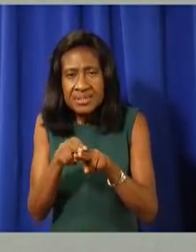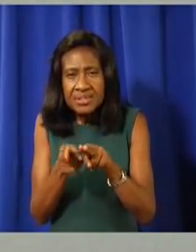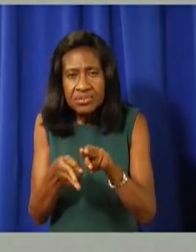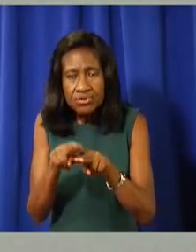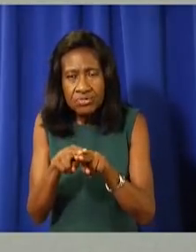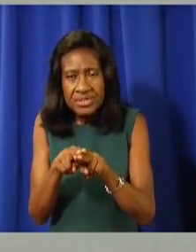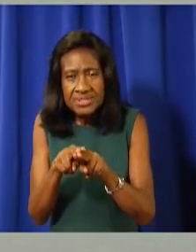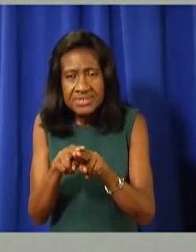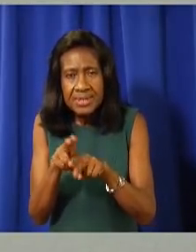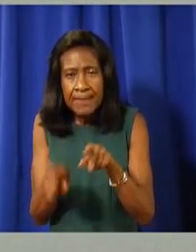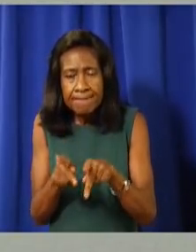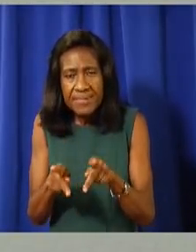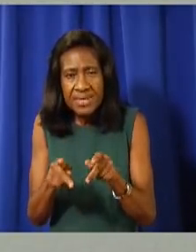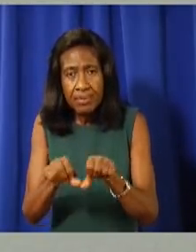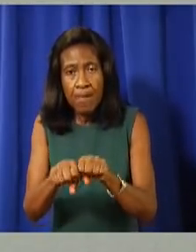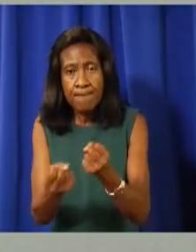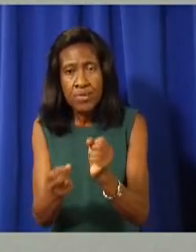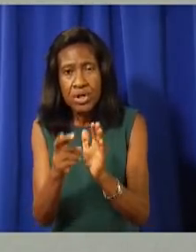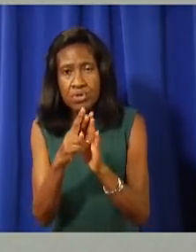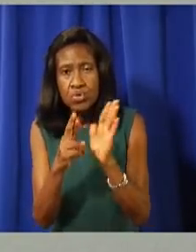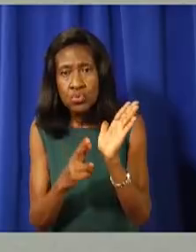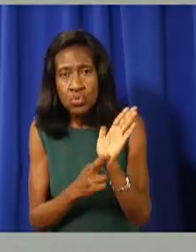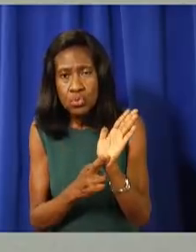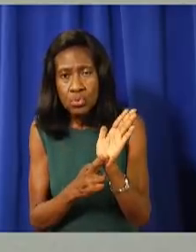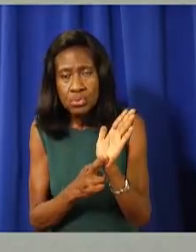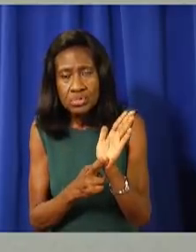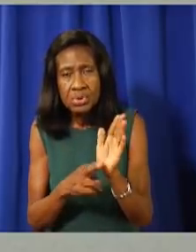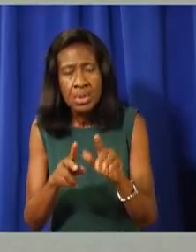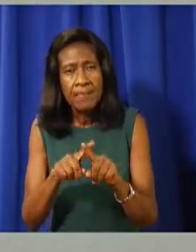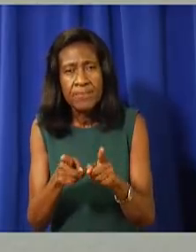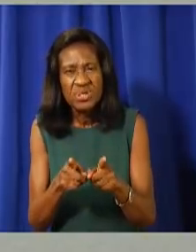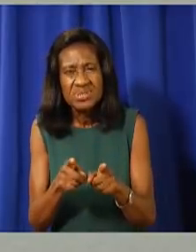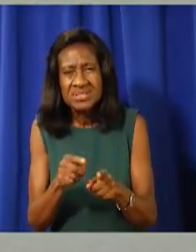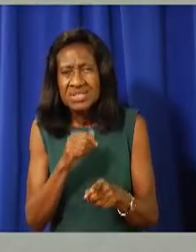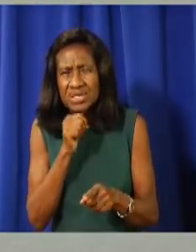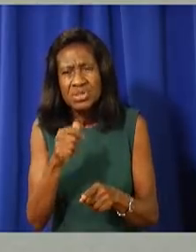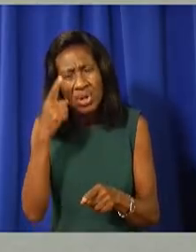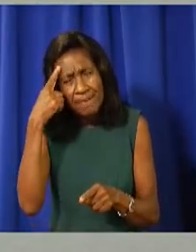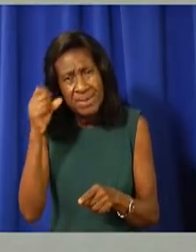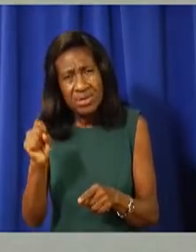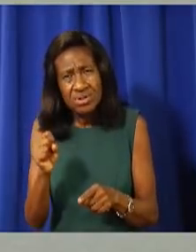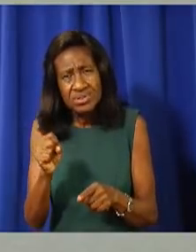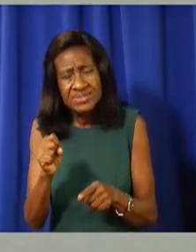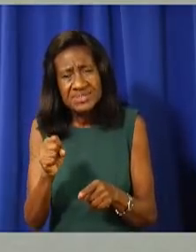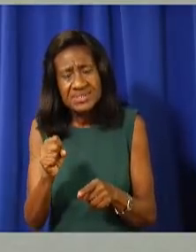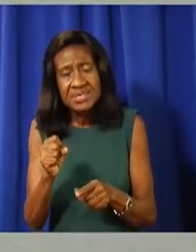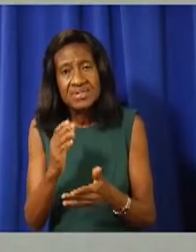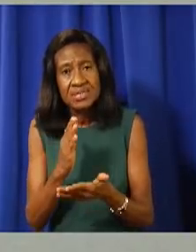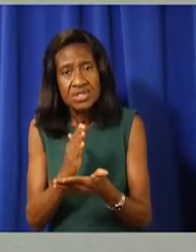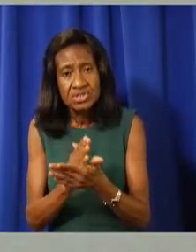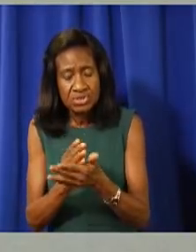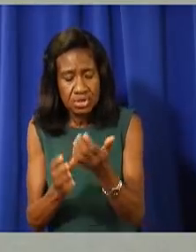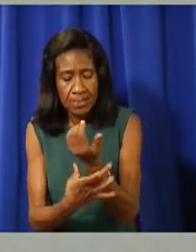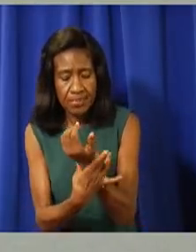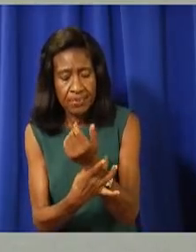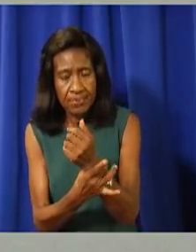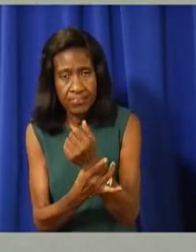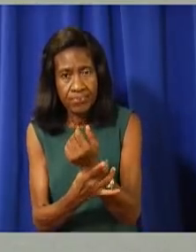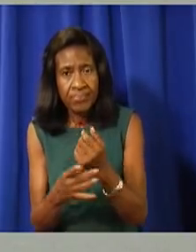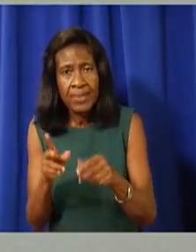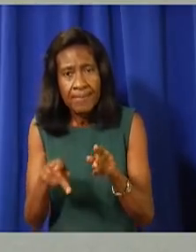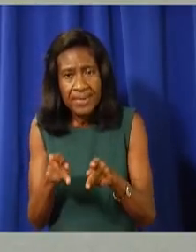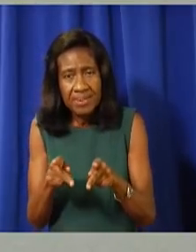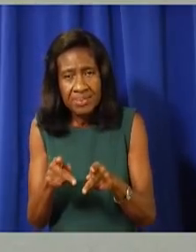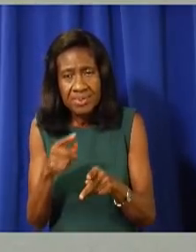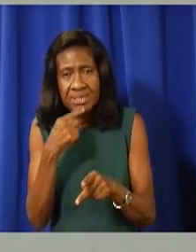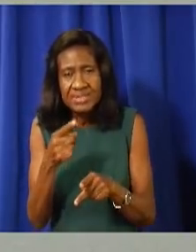breaches, but they don't believe that is linked to the removal of the electronic tagging. We seem to have had people visiting, delivering things,